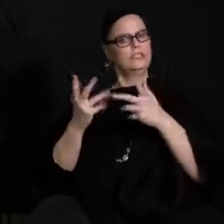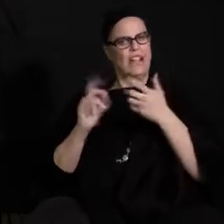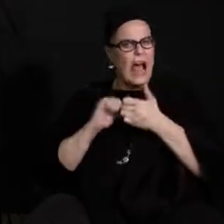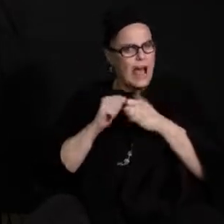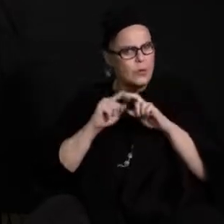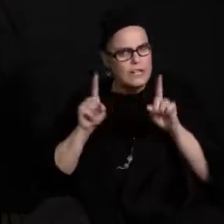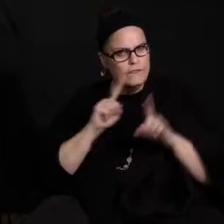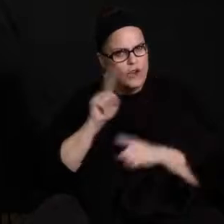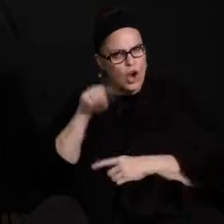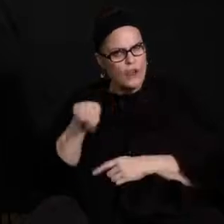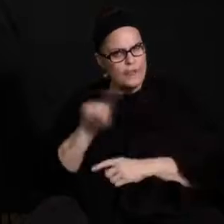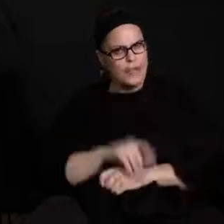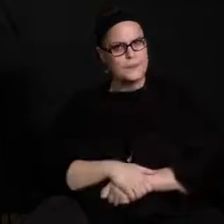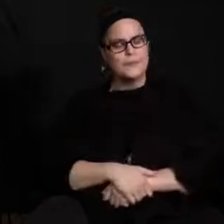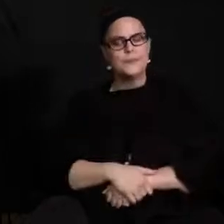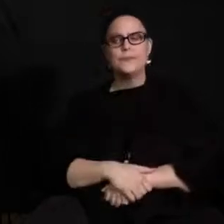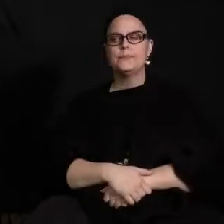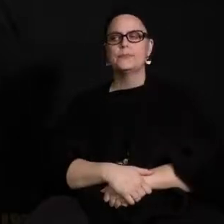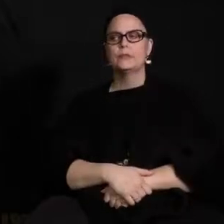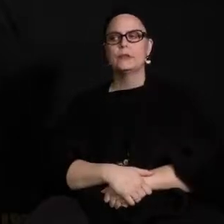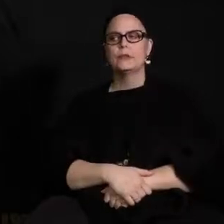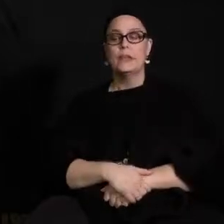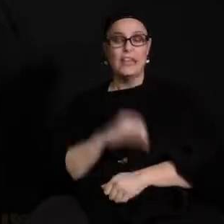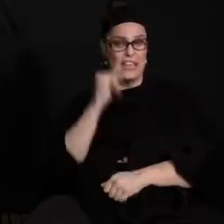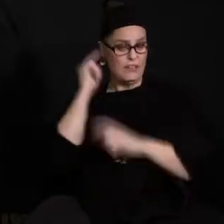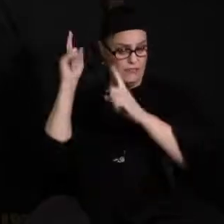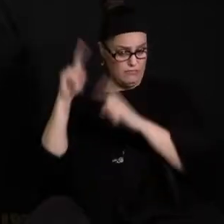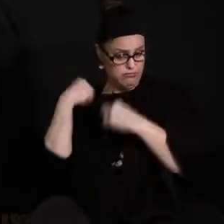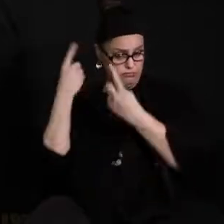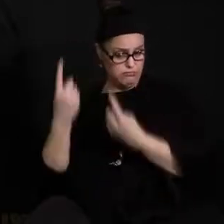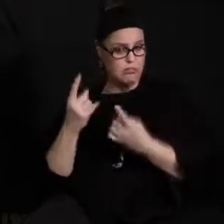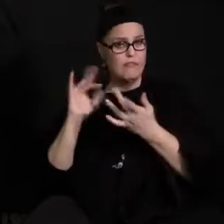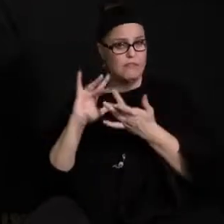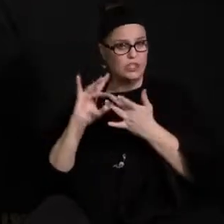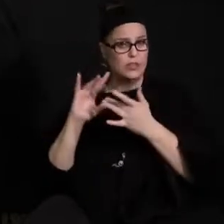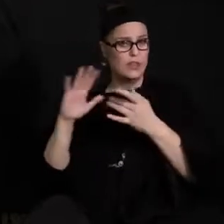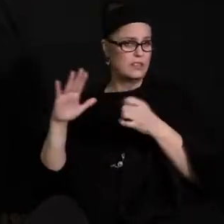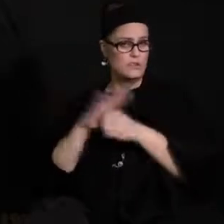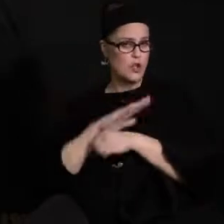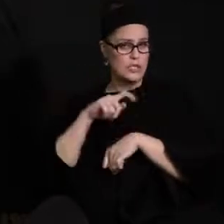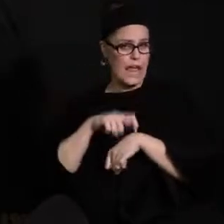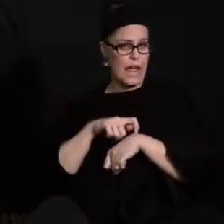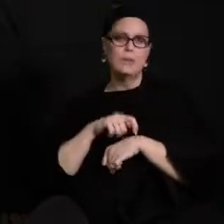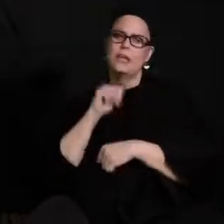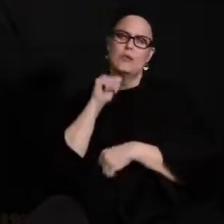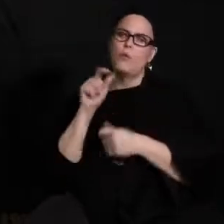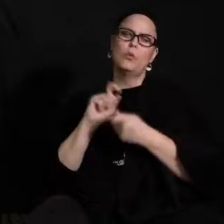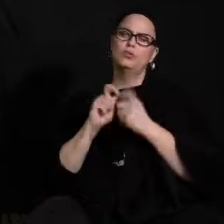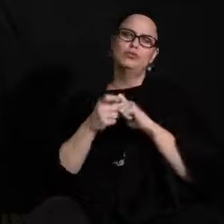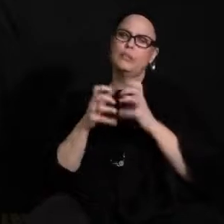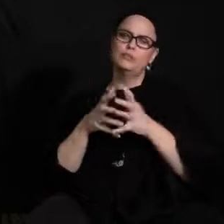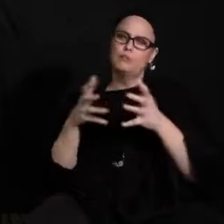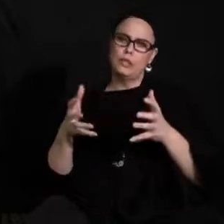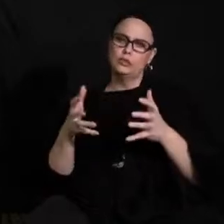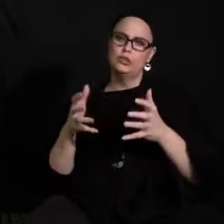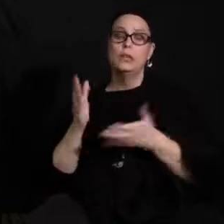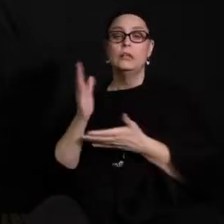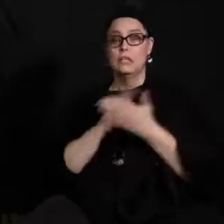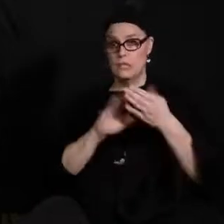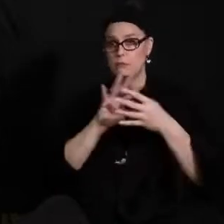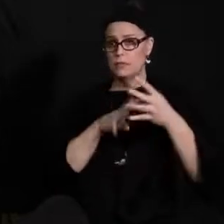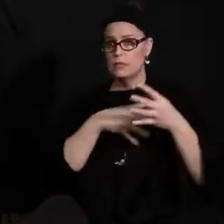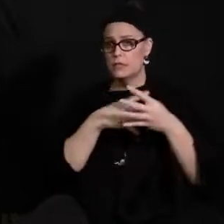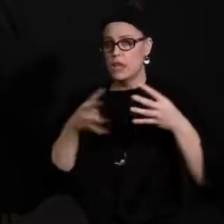So really compared to how if they've been virtual the entire time, it should not change too much. Some of the scheduling